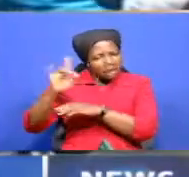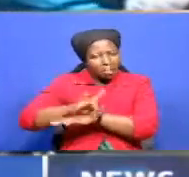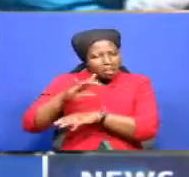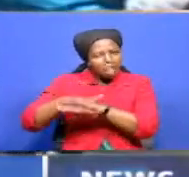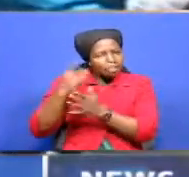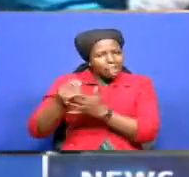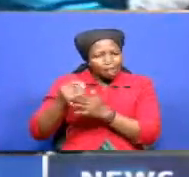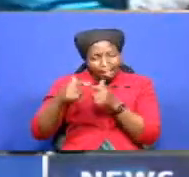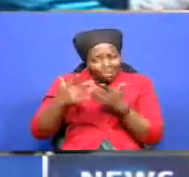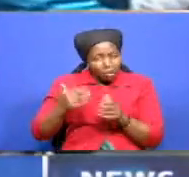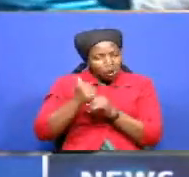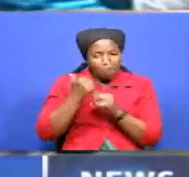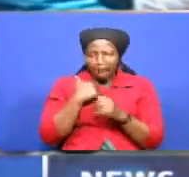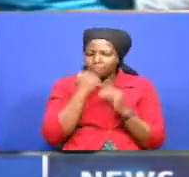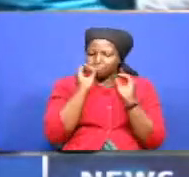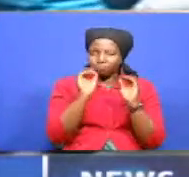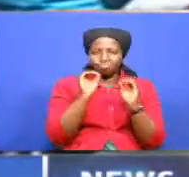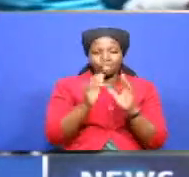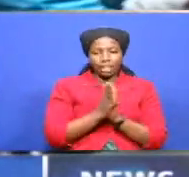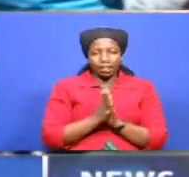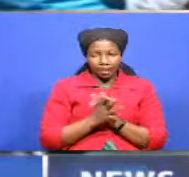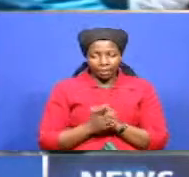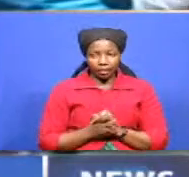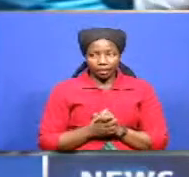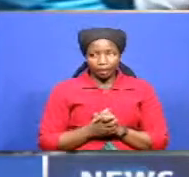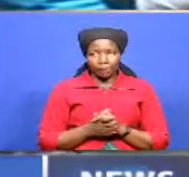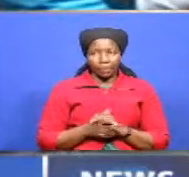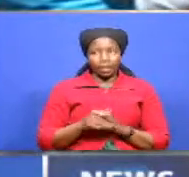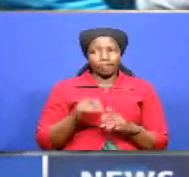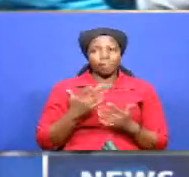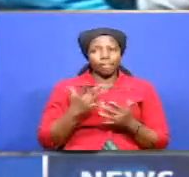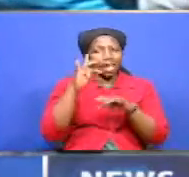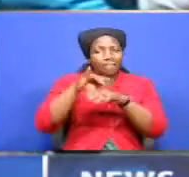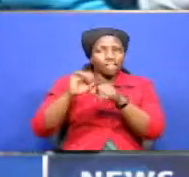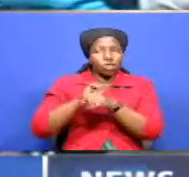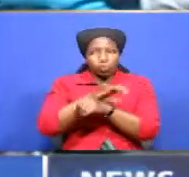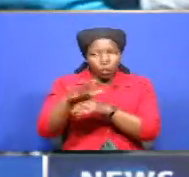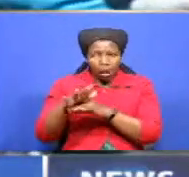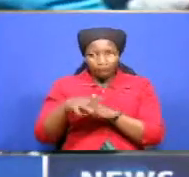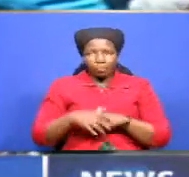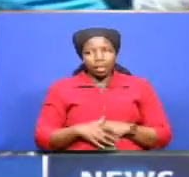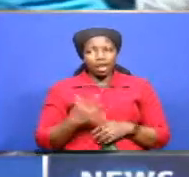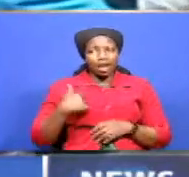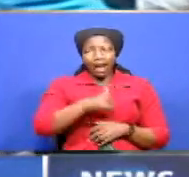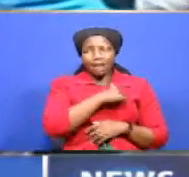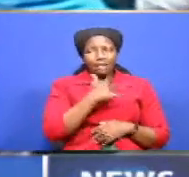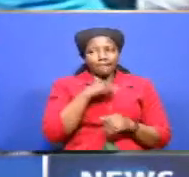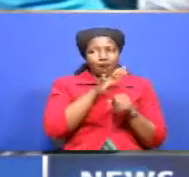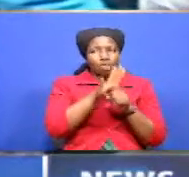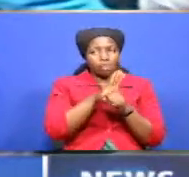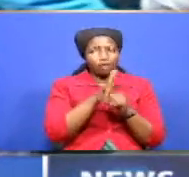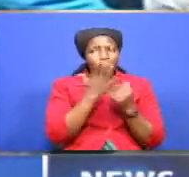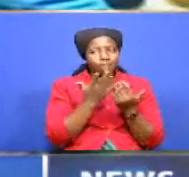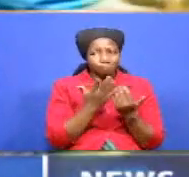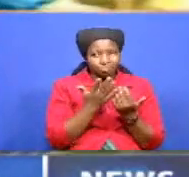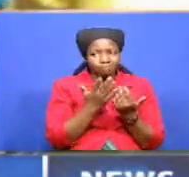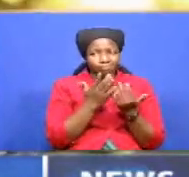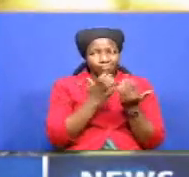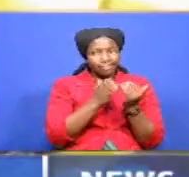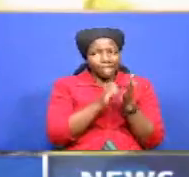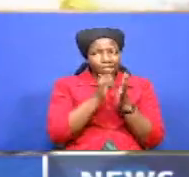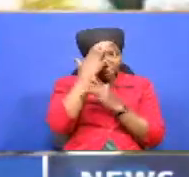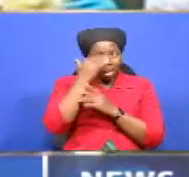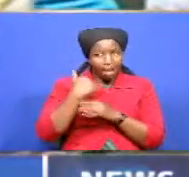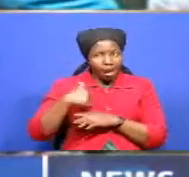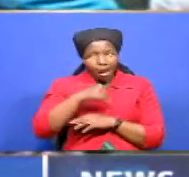The other side, we have now the effects of corona, COVID-19 and we have a lot of need and that is why we are taking the time to